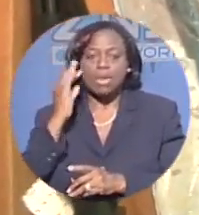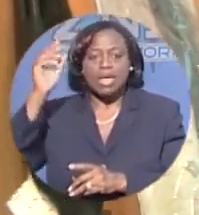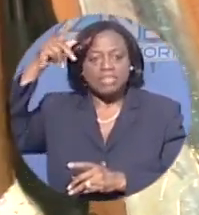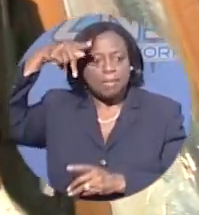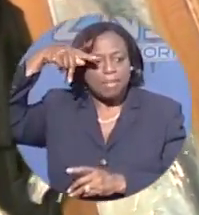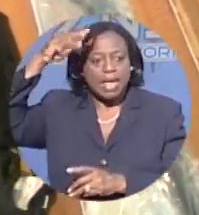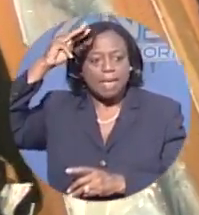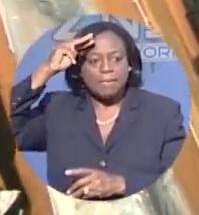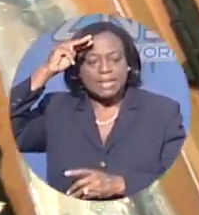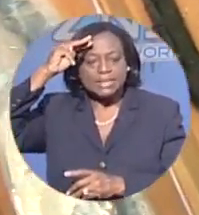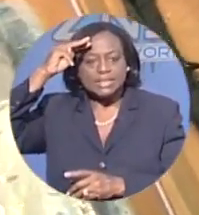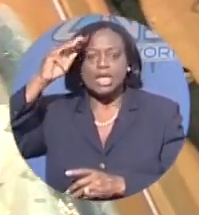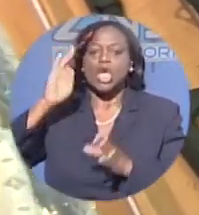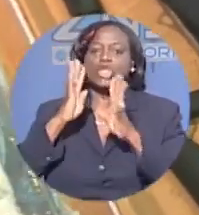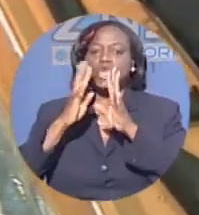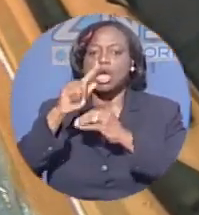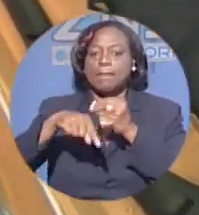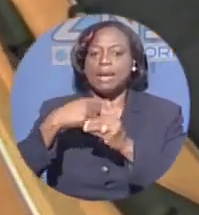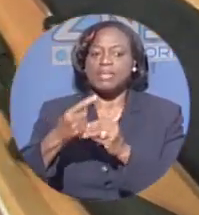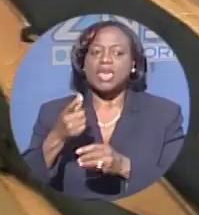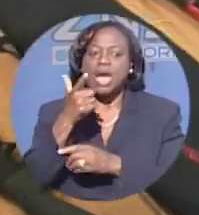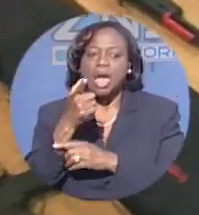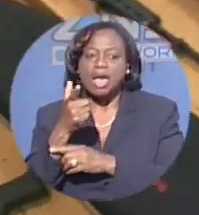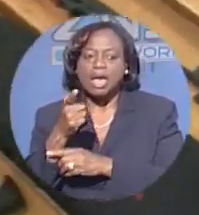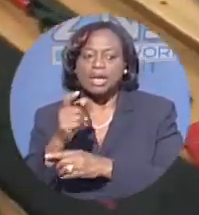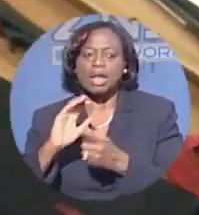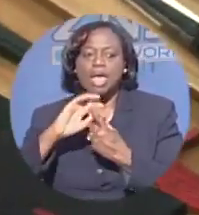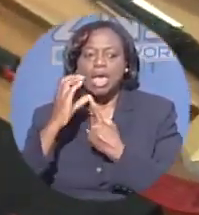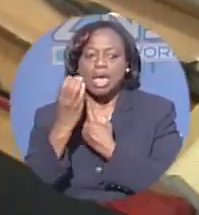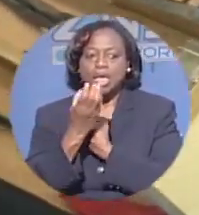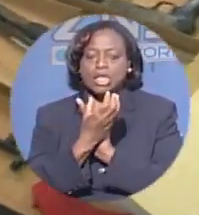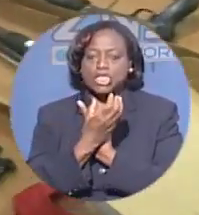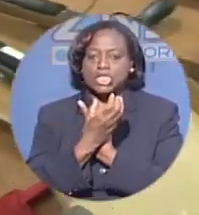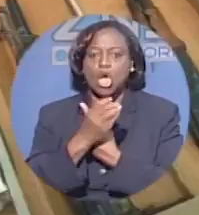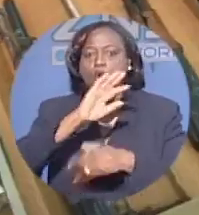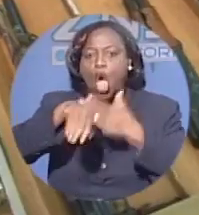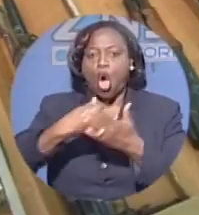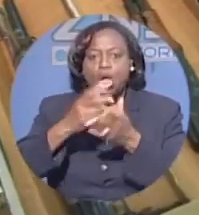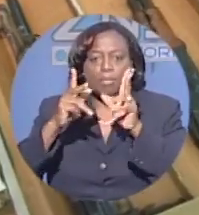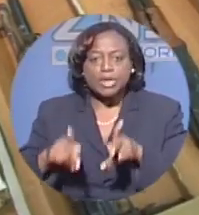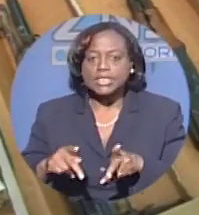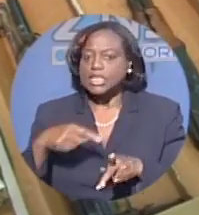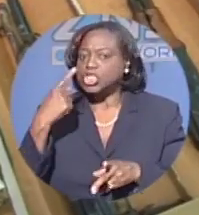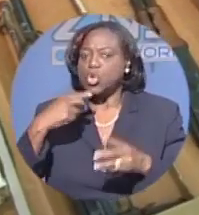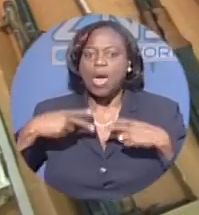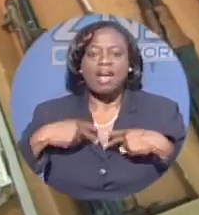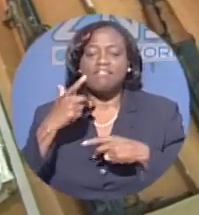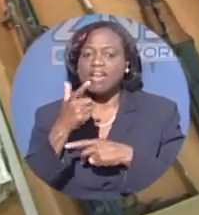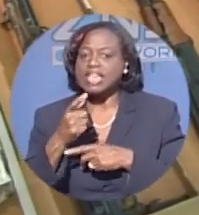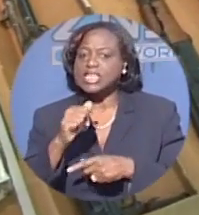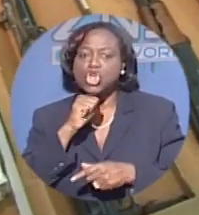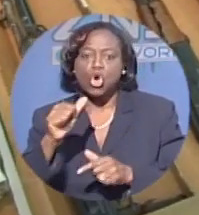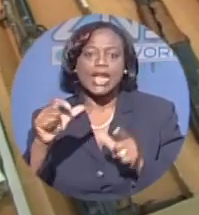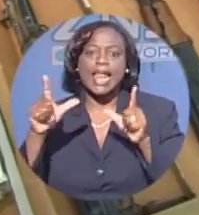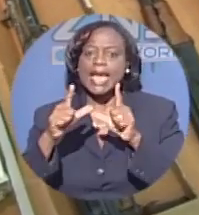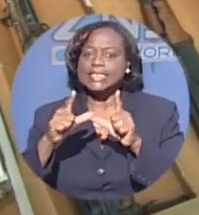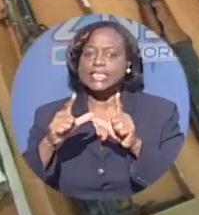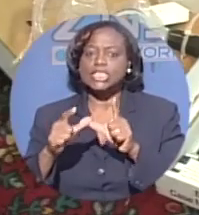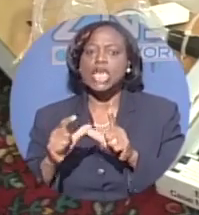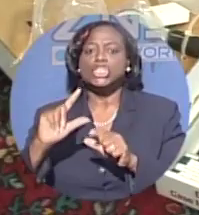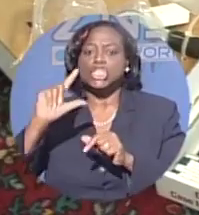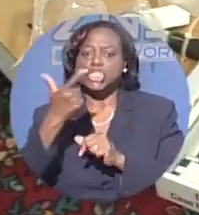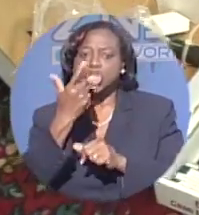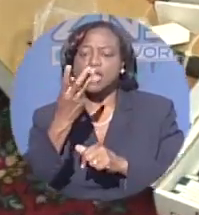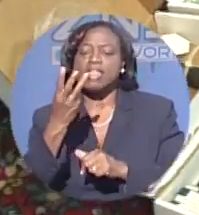alluded to the gun culture as he announced a gun amnesty for all persons with unlicensed firearms to turn them in. Community activist Rodney